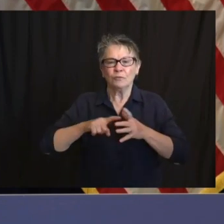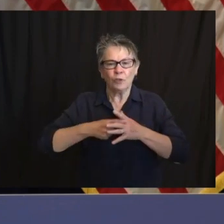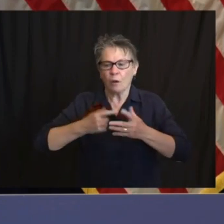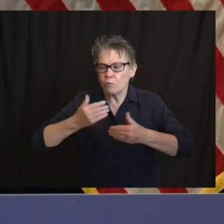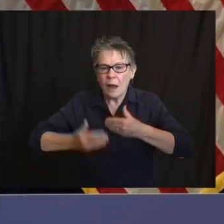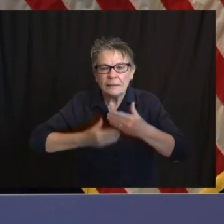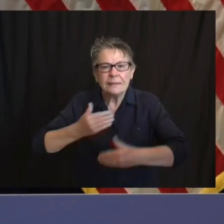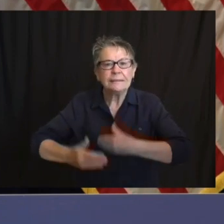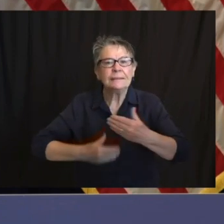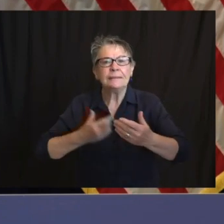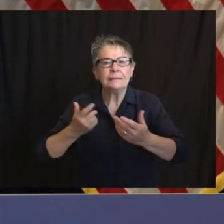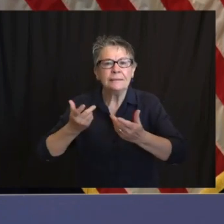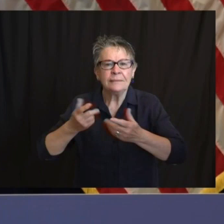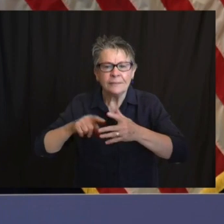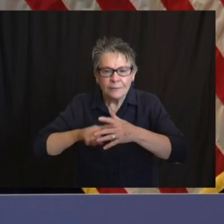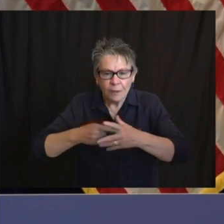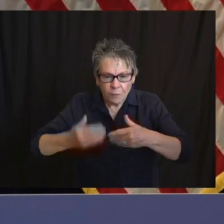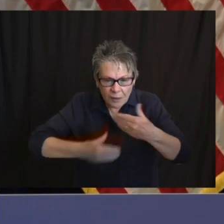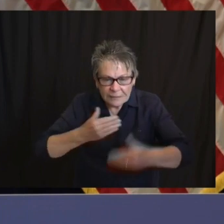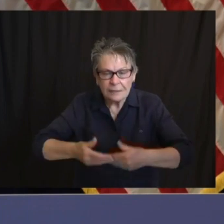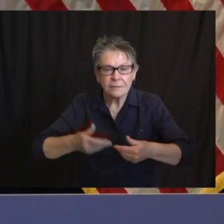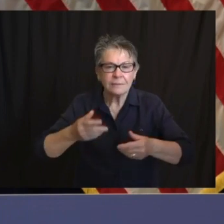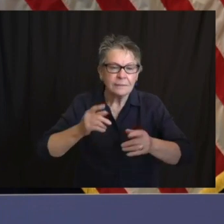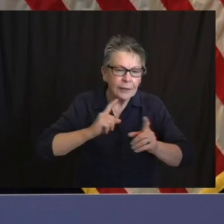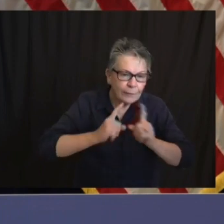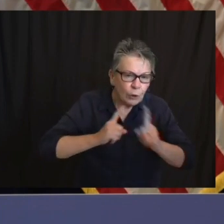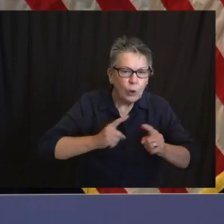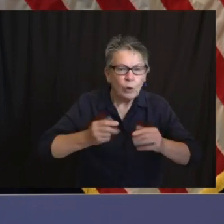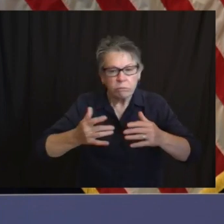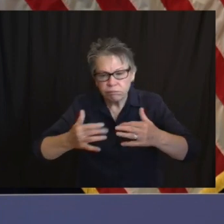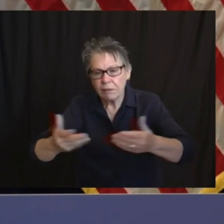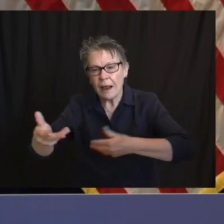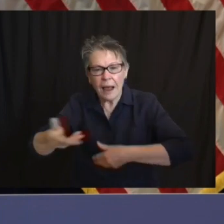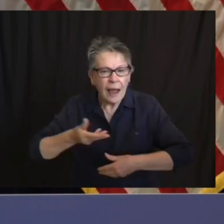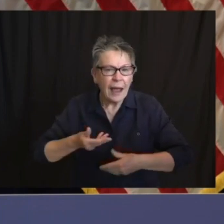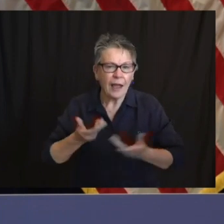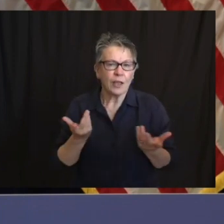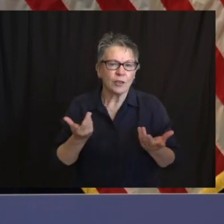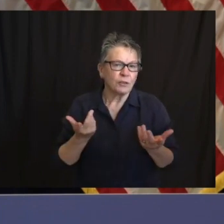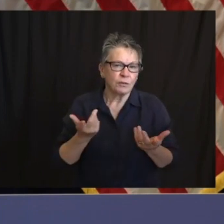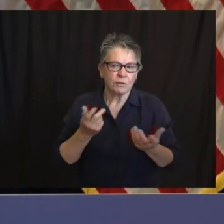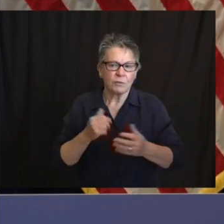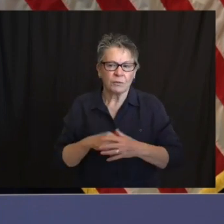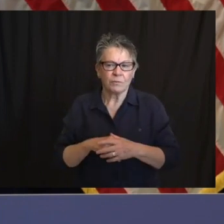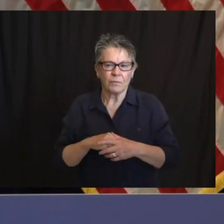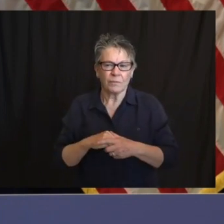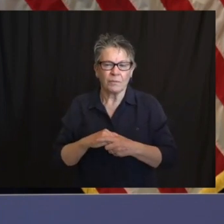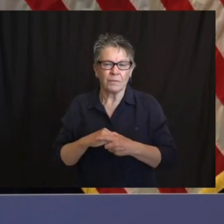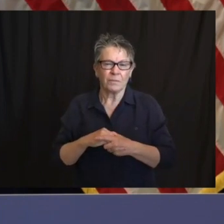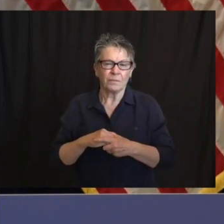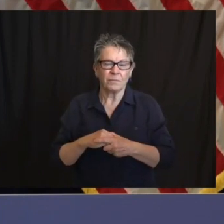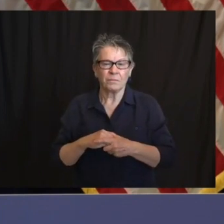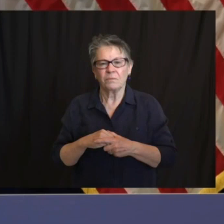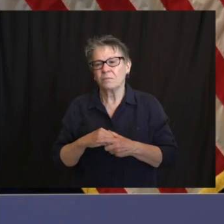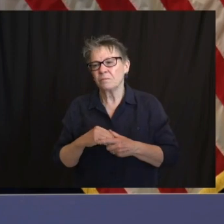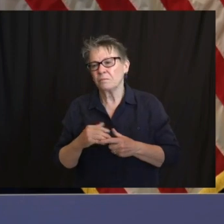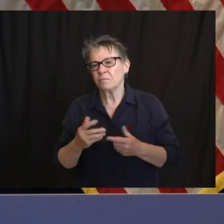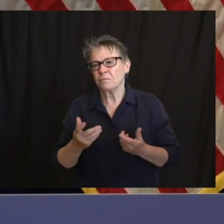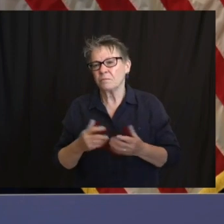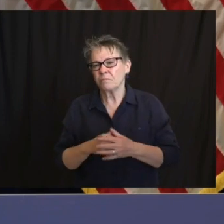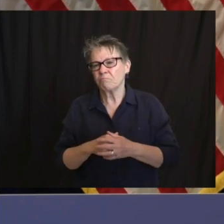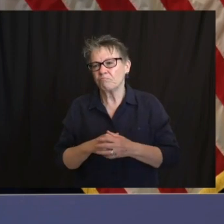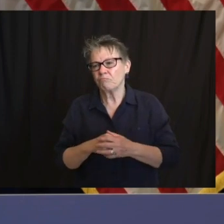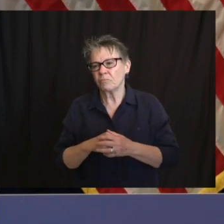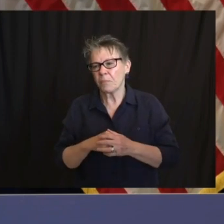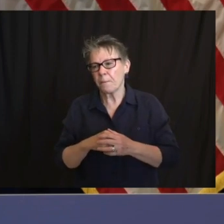crisply as I could have when you all asked me about it at the end of the week. And Matt, you may want to go through that or I'm happy to go through it,